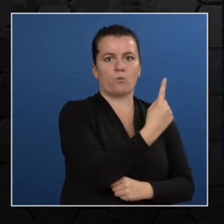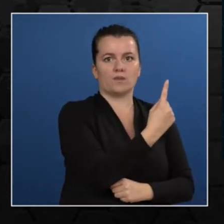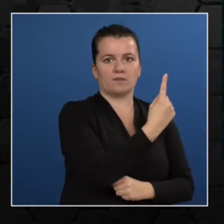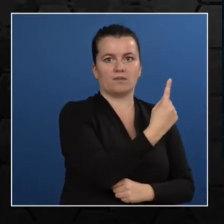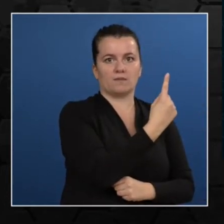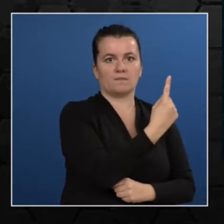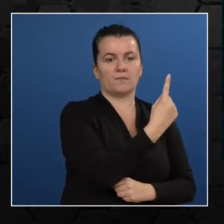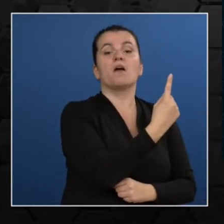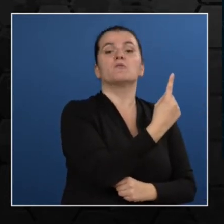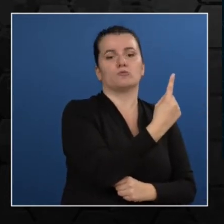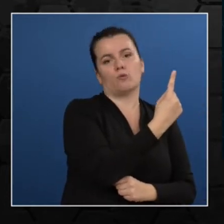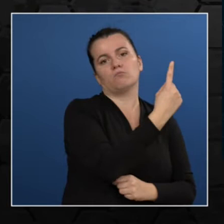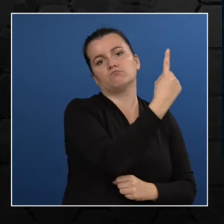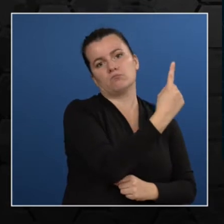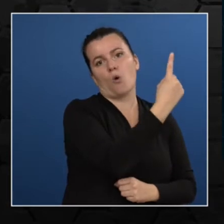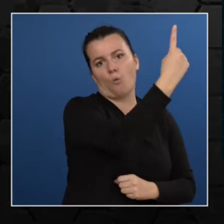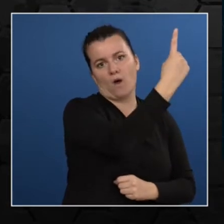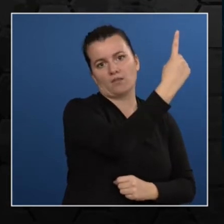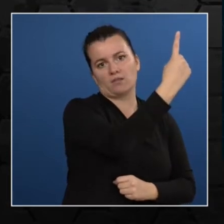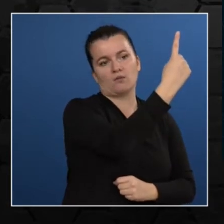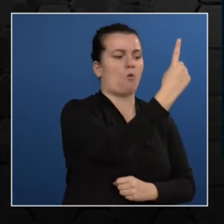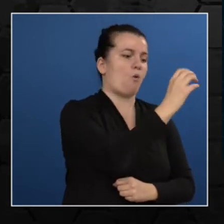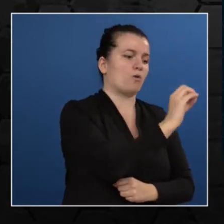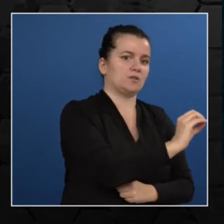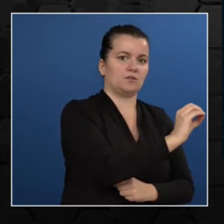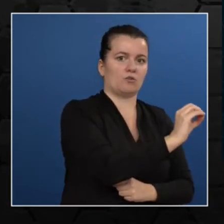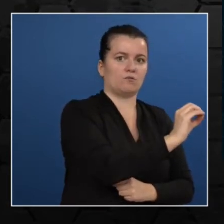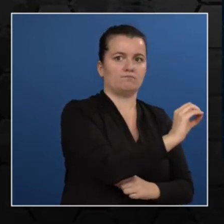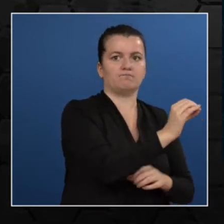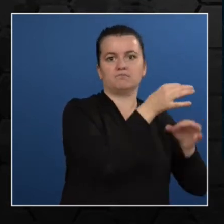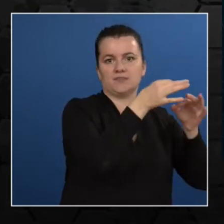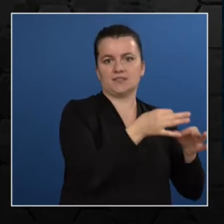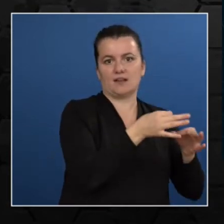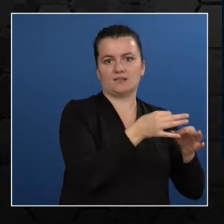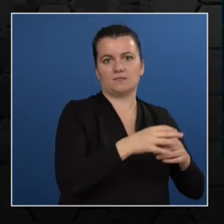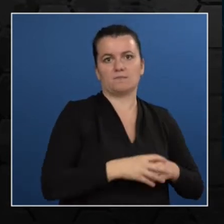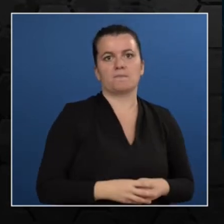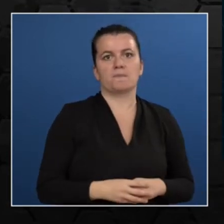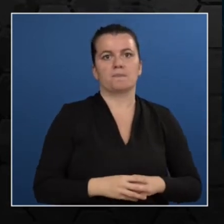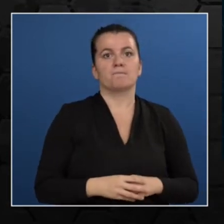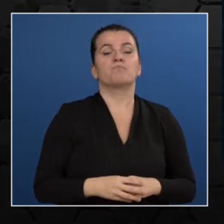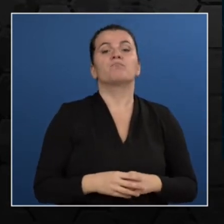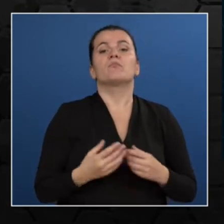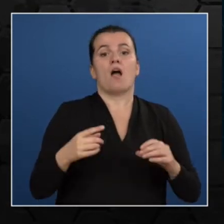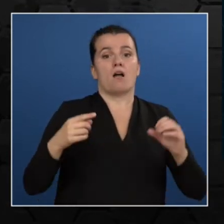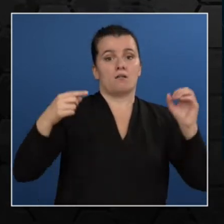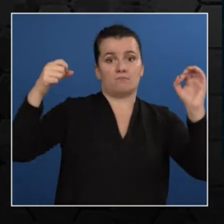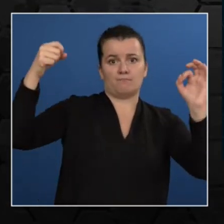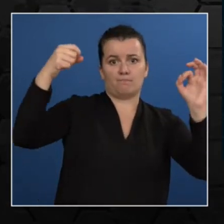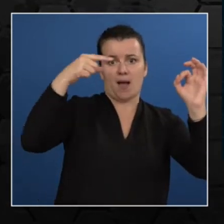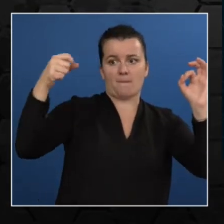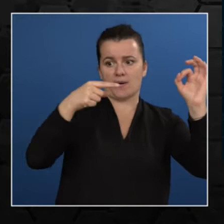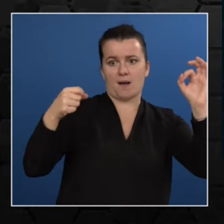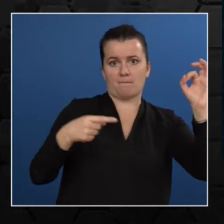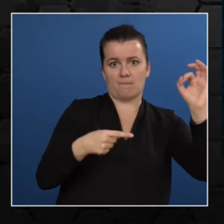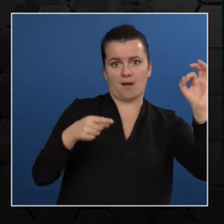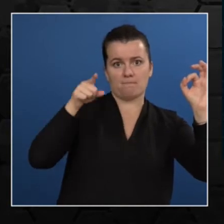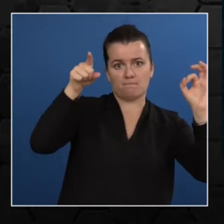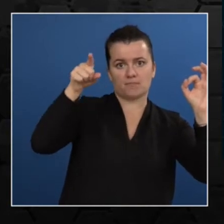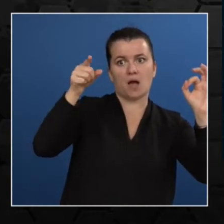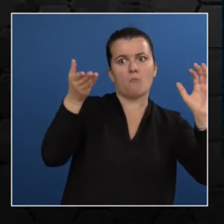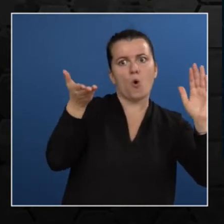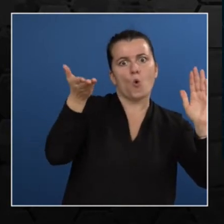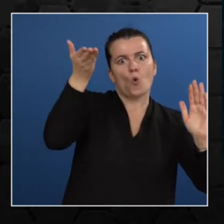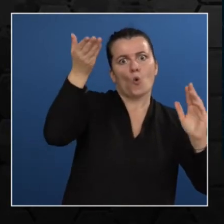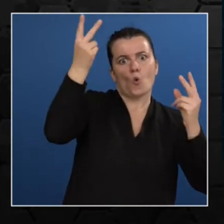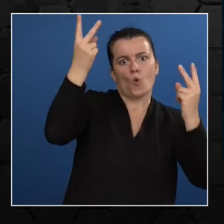Now, these inputs can be given weights. And what do I mean that these inputs can be given weights? It